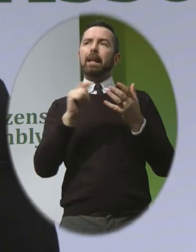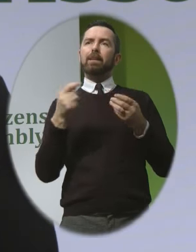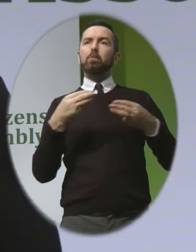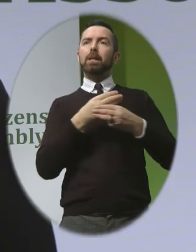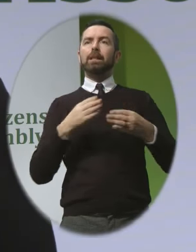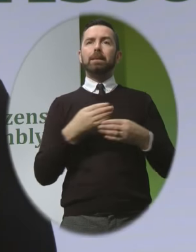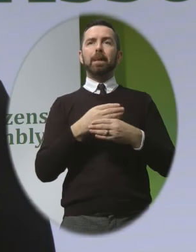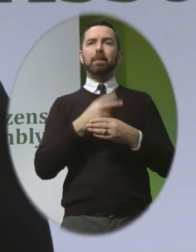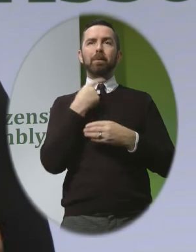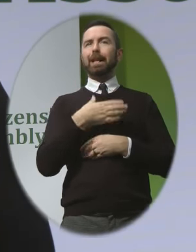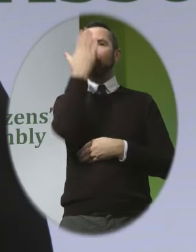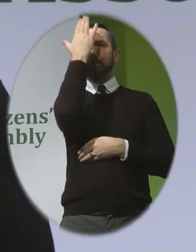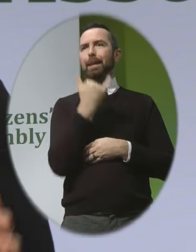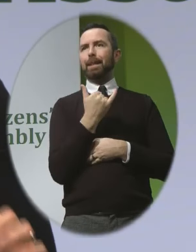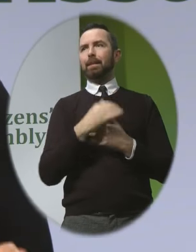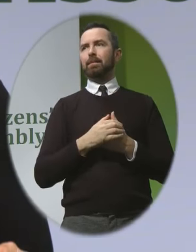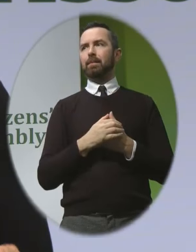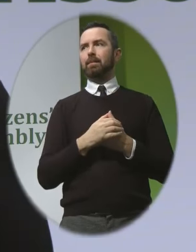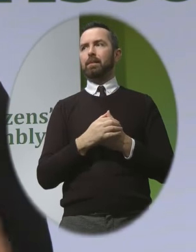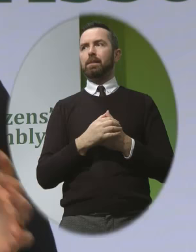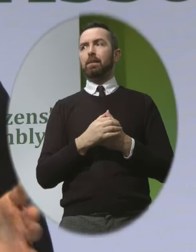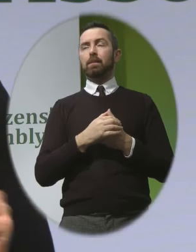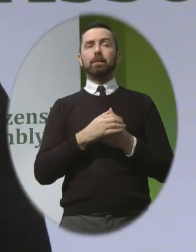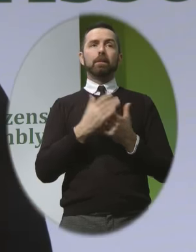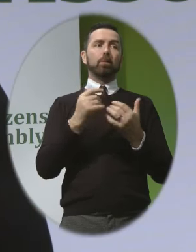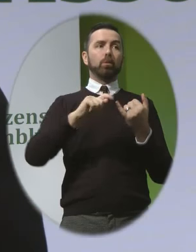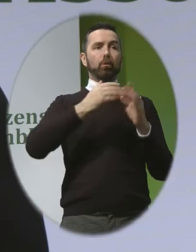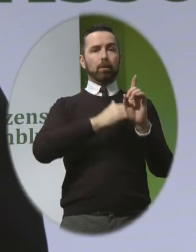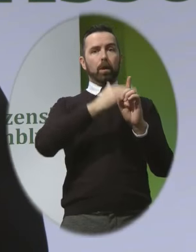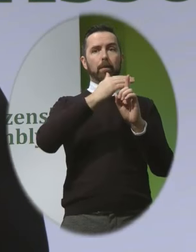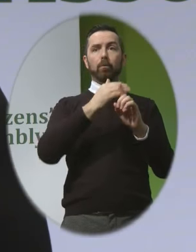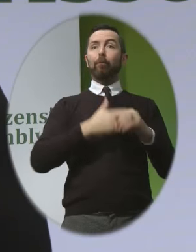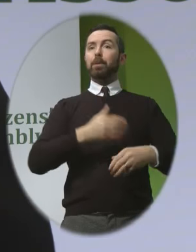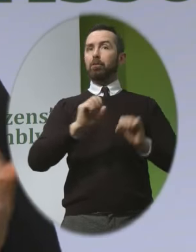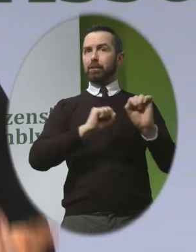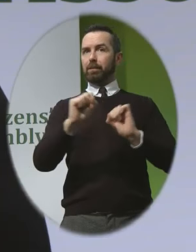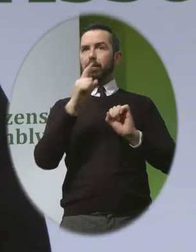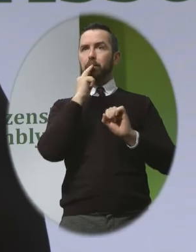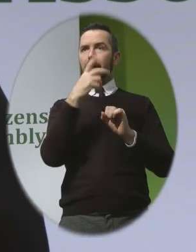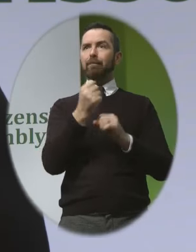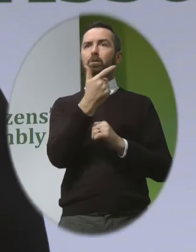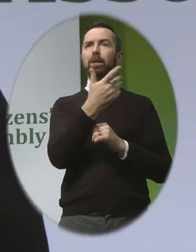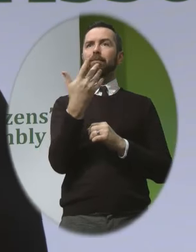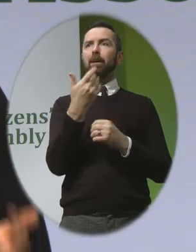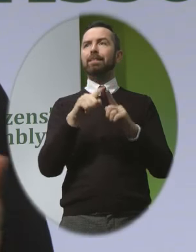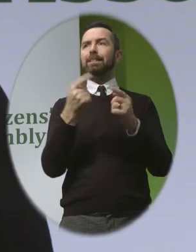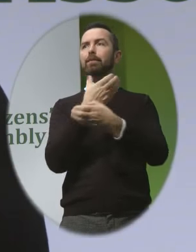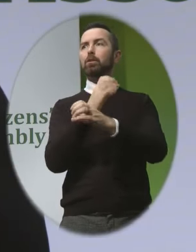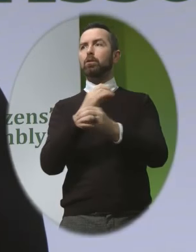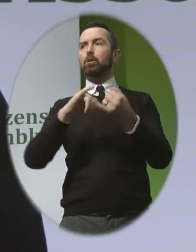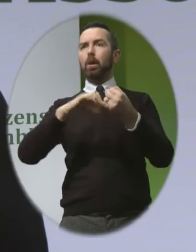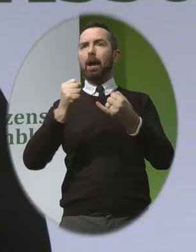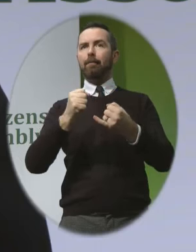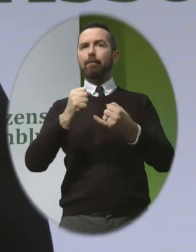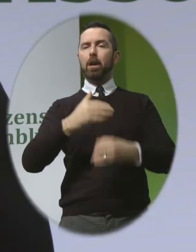as the association for the improvements in the maternity services aims ireland frequently point out there are 25 countries who have